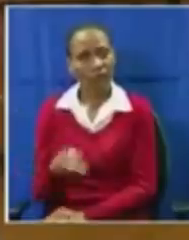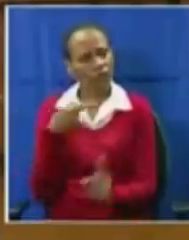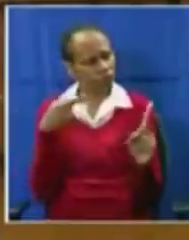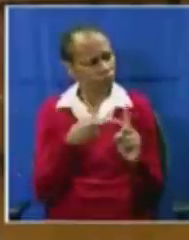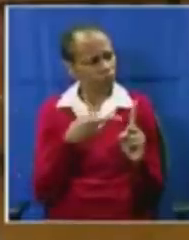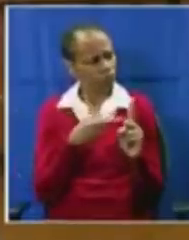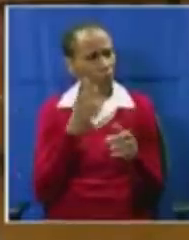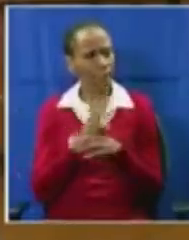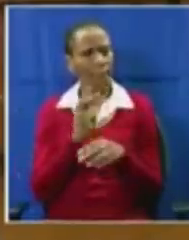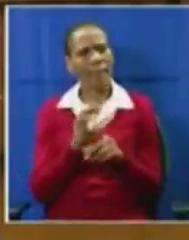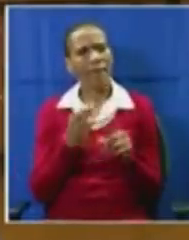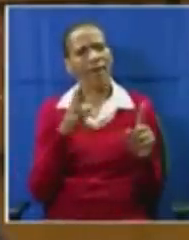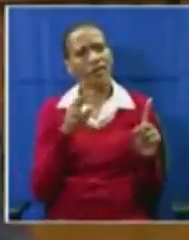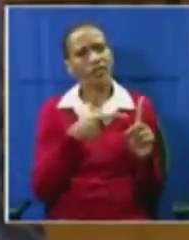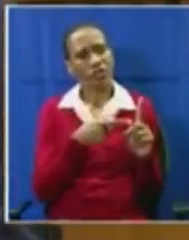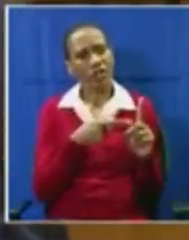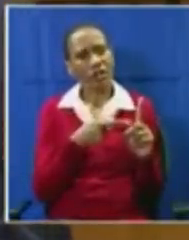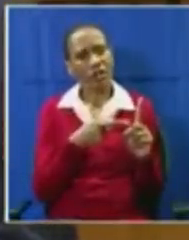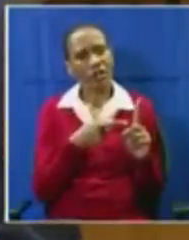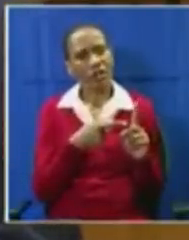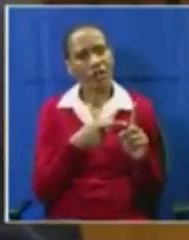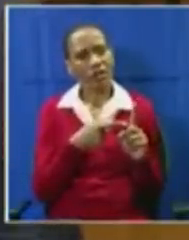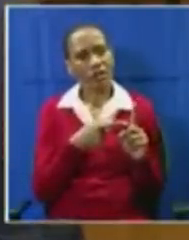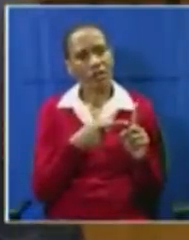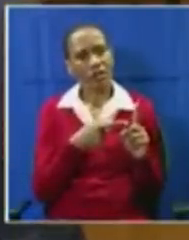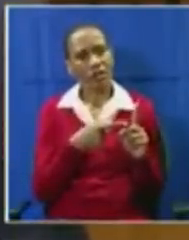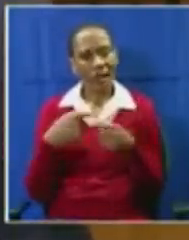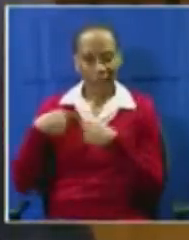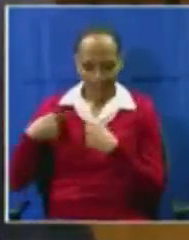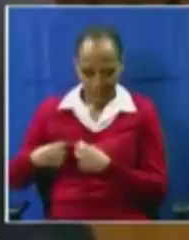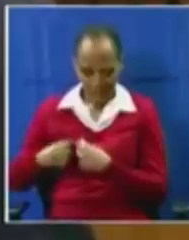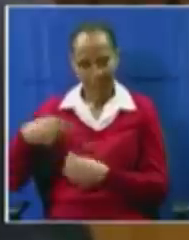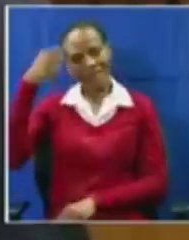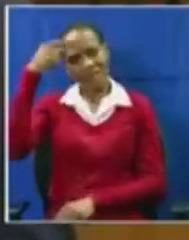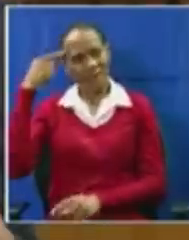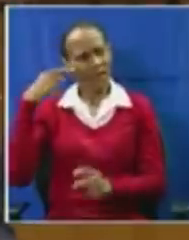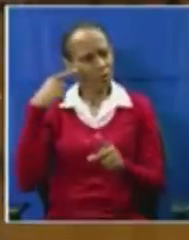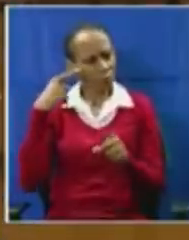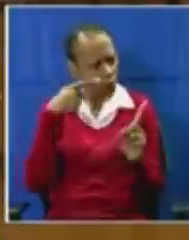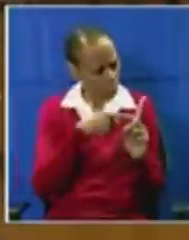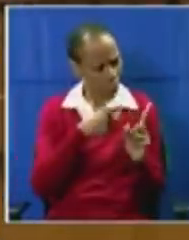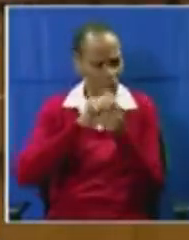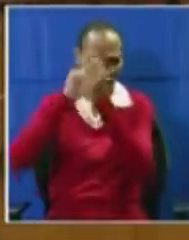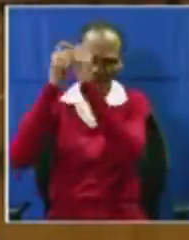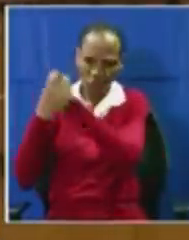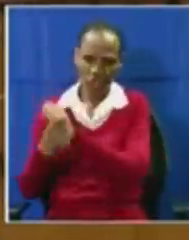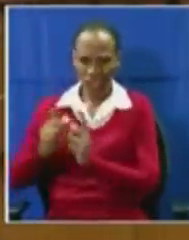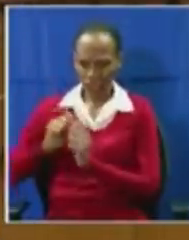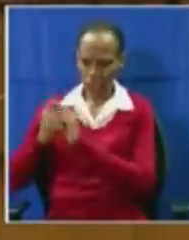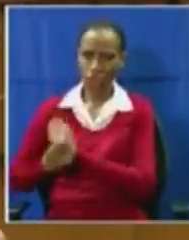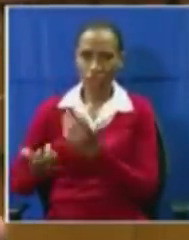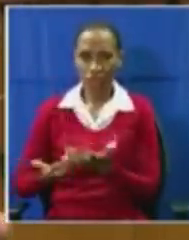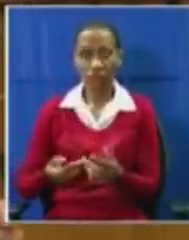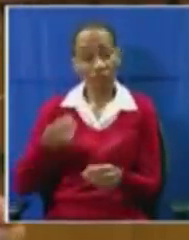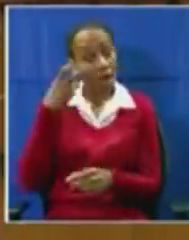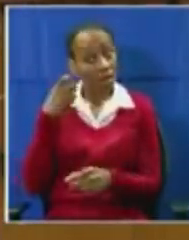who has really been able to change hearts and minds. Because if you listen to the last speaker that stood on this